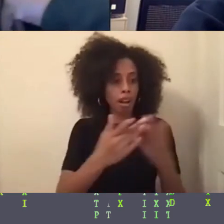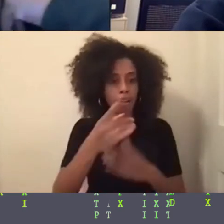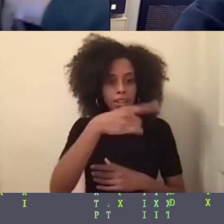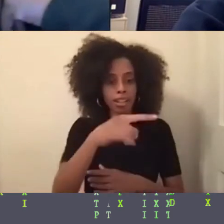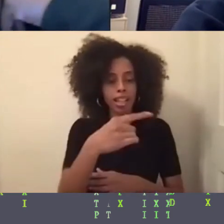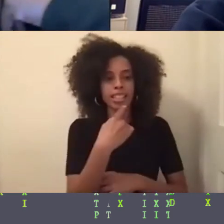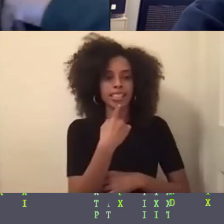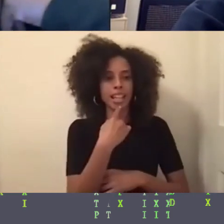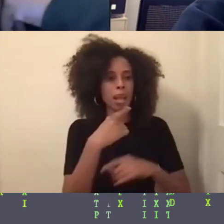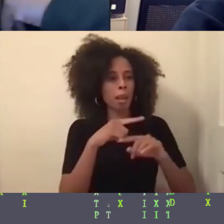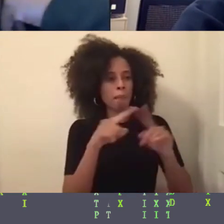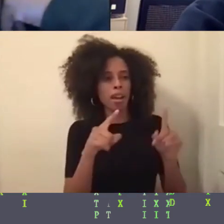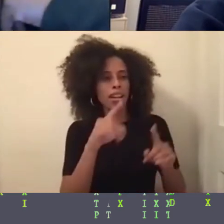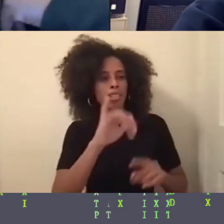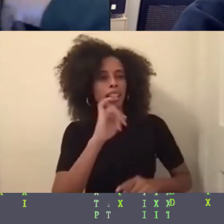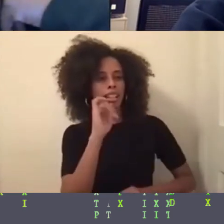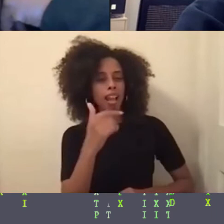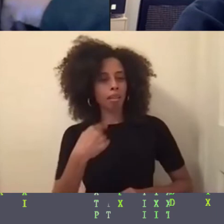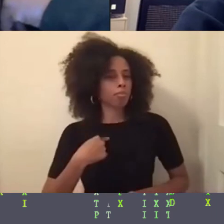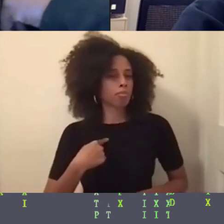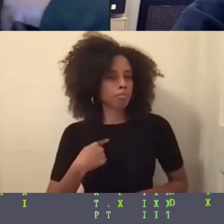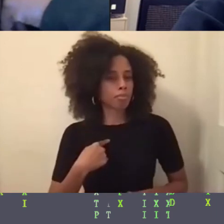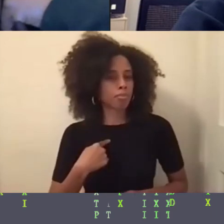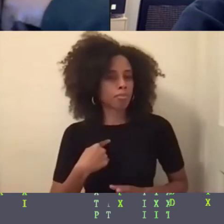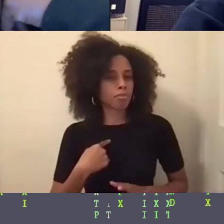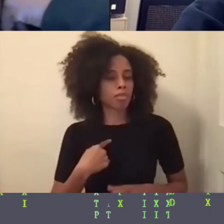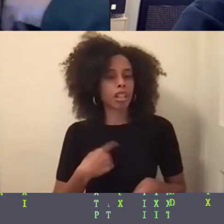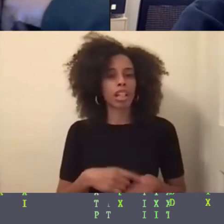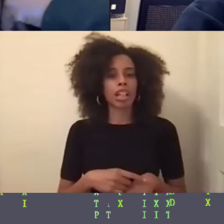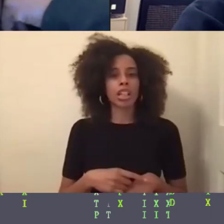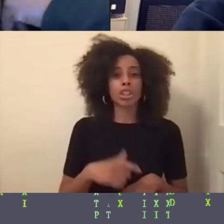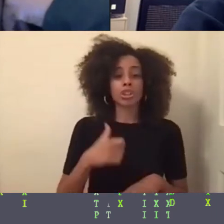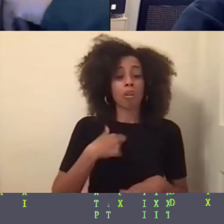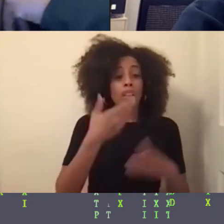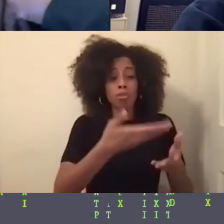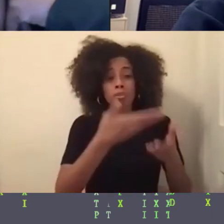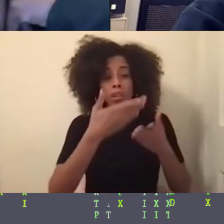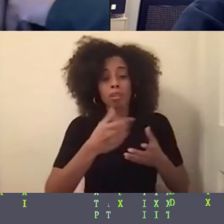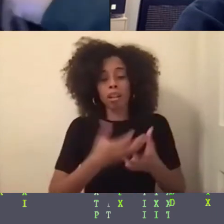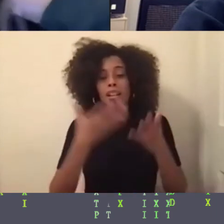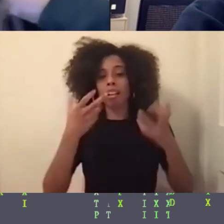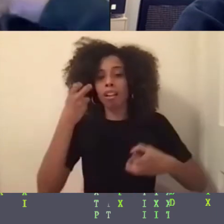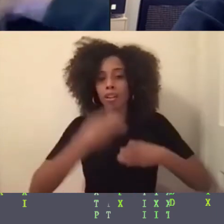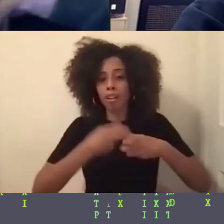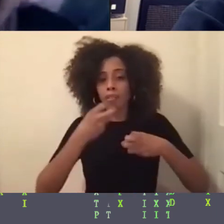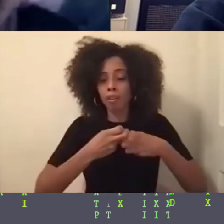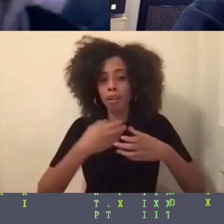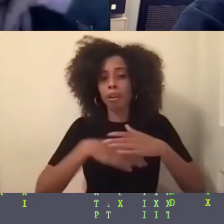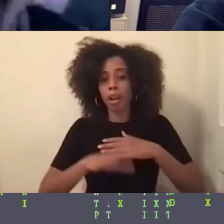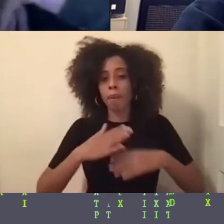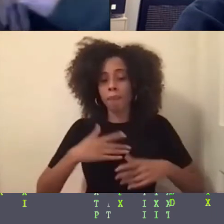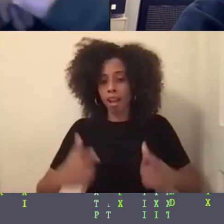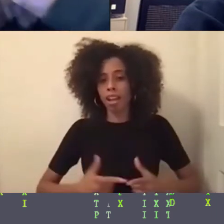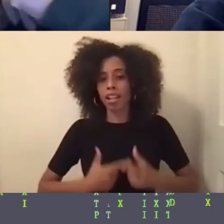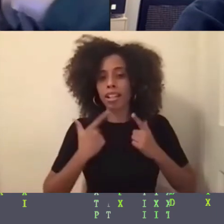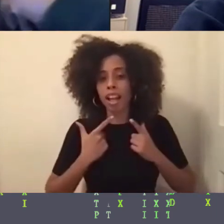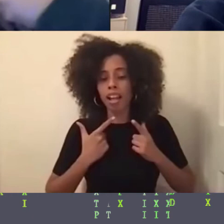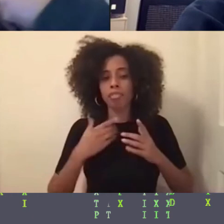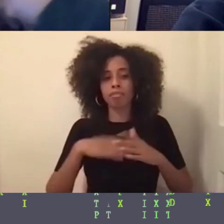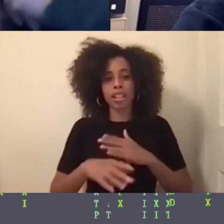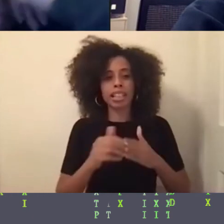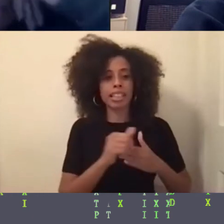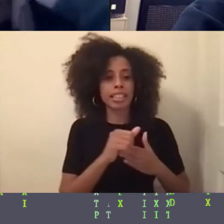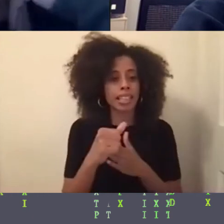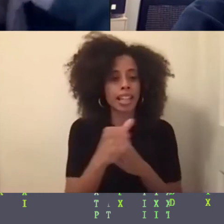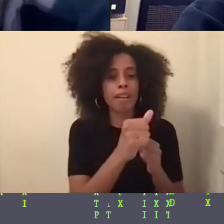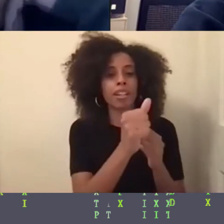purpose. And sometimes I would say that that's, you know, provided a lot of difficulty in my life and having to navigate, you know, spaces and systems. But I'm just